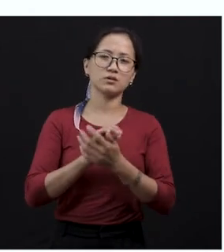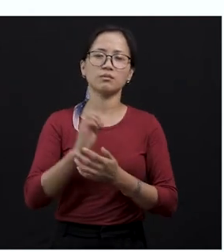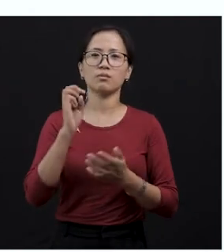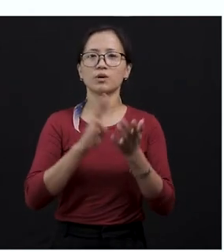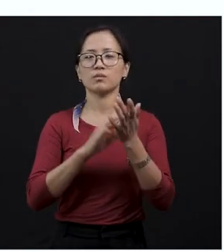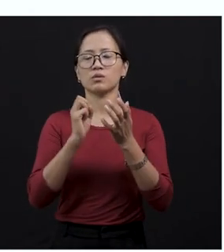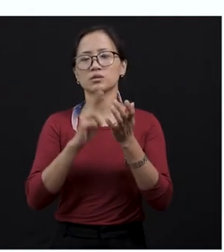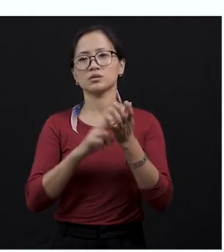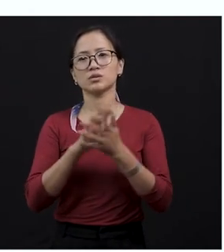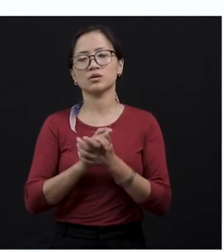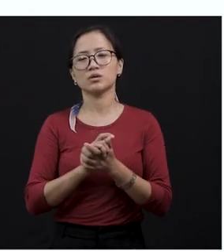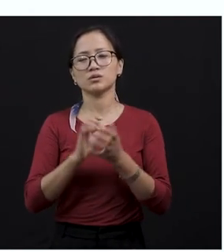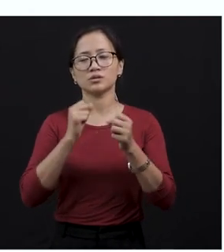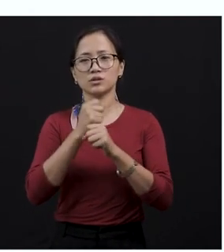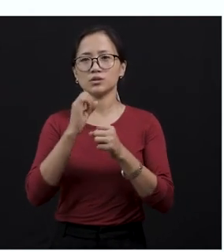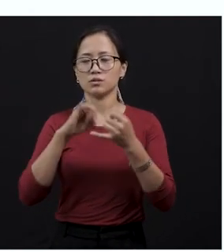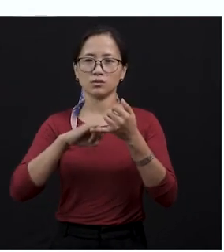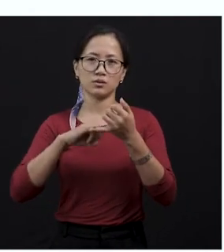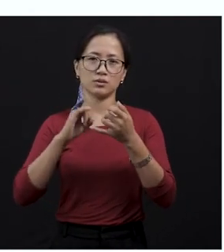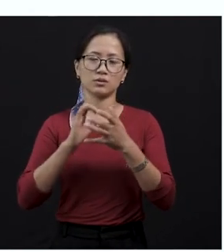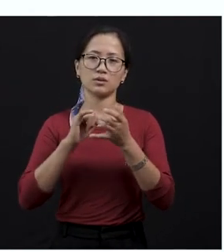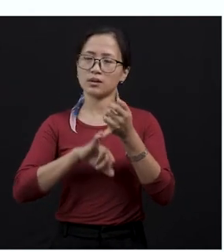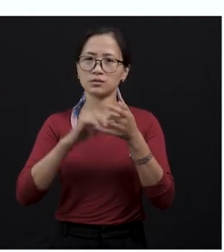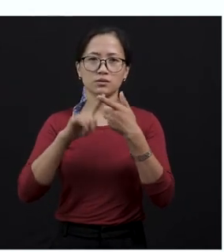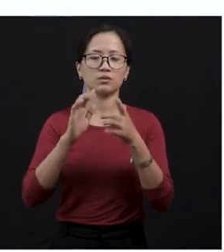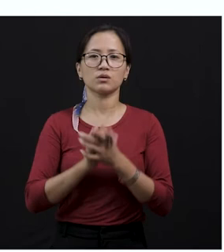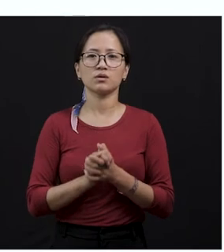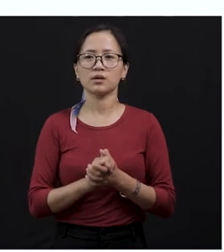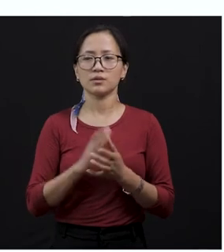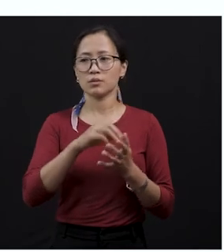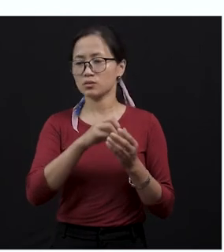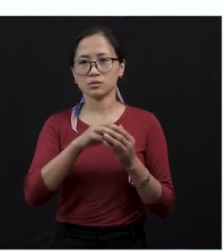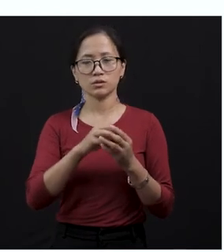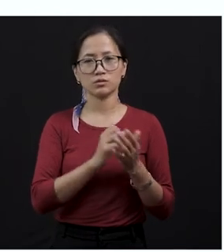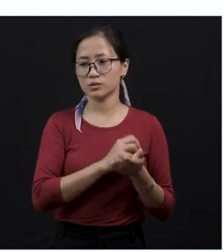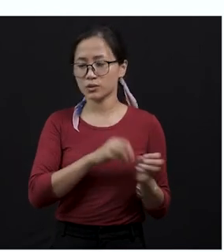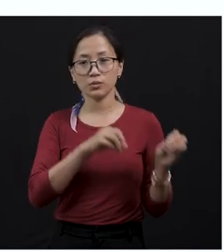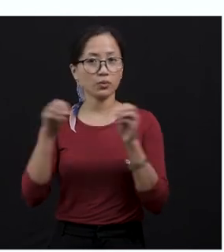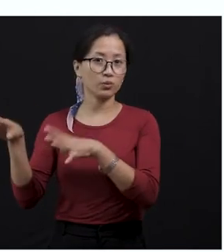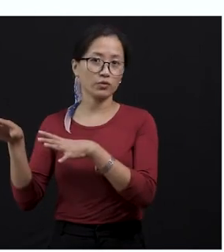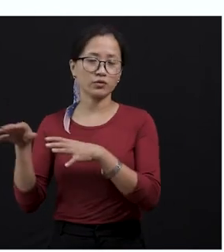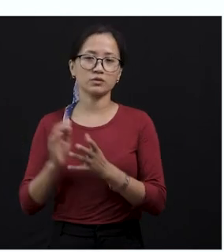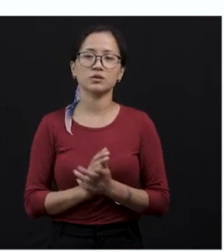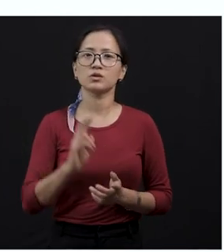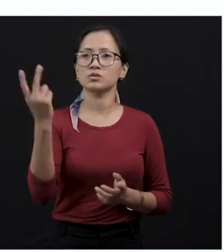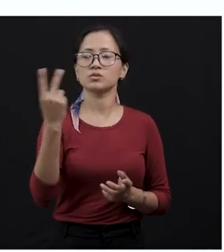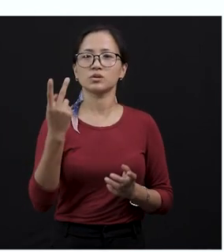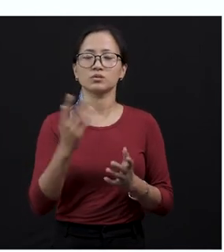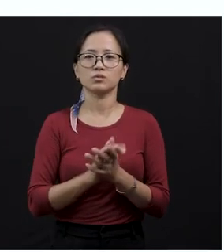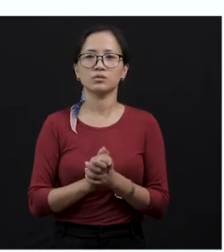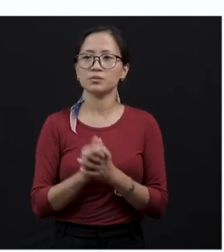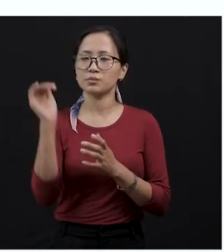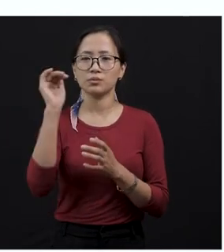thing, as soon as the cobra tried to strike the mangos, the mangos escaped. And the two birds also